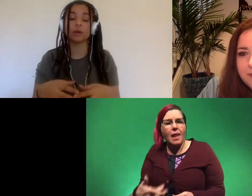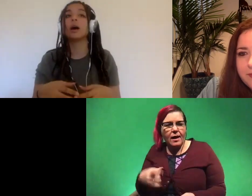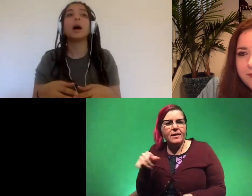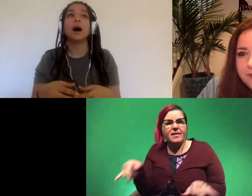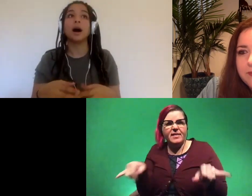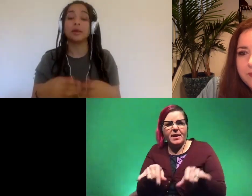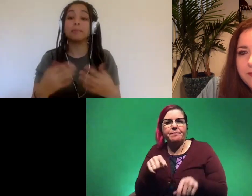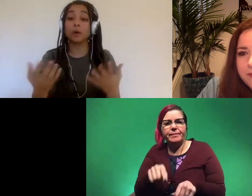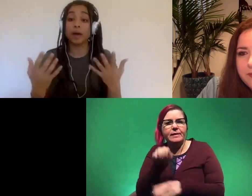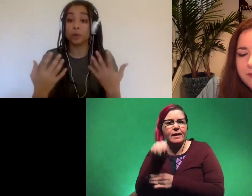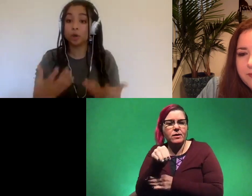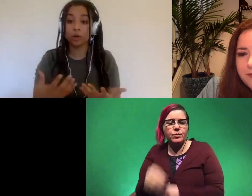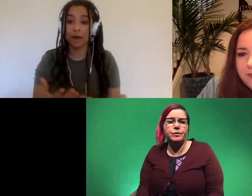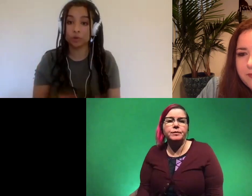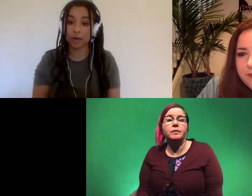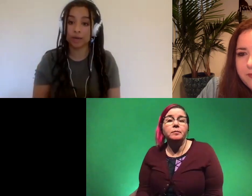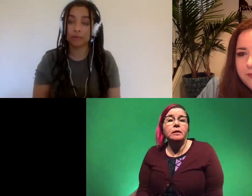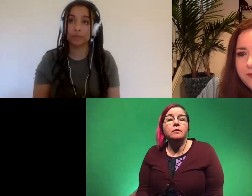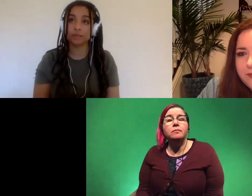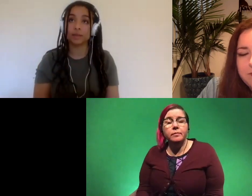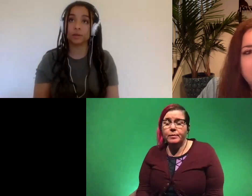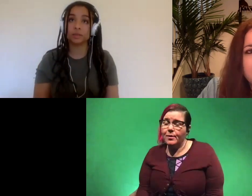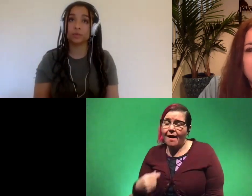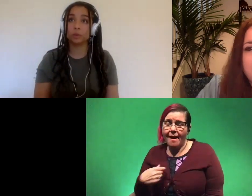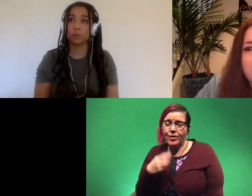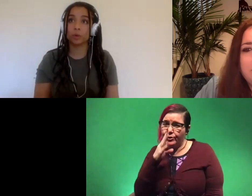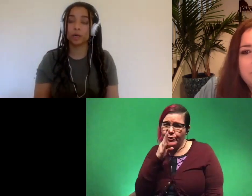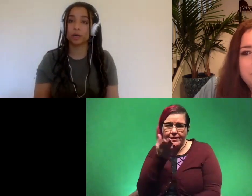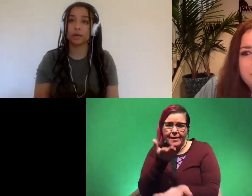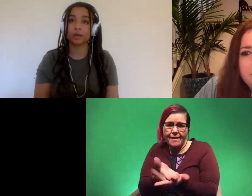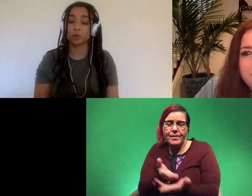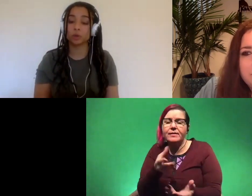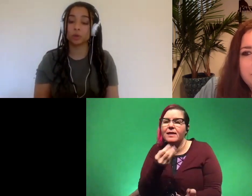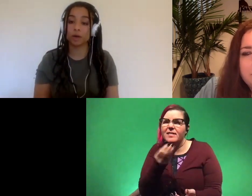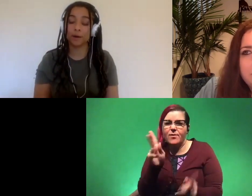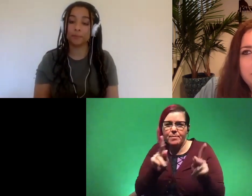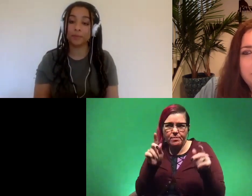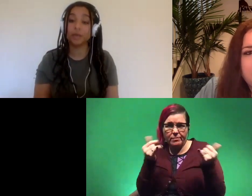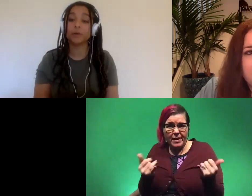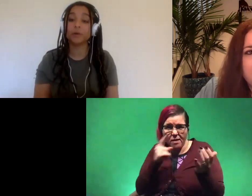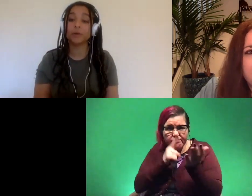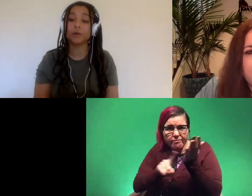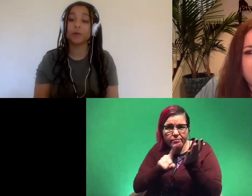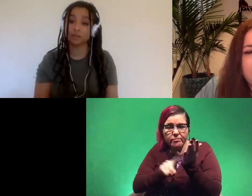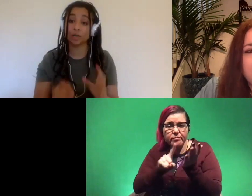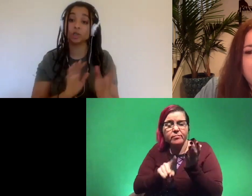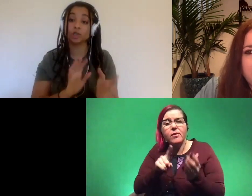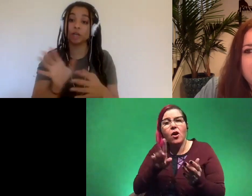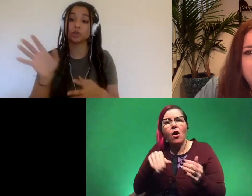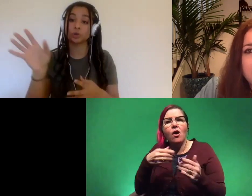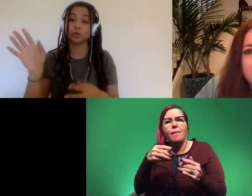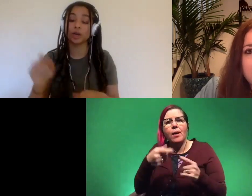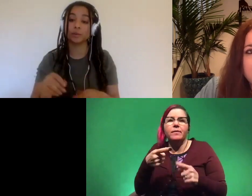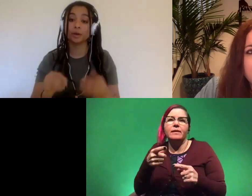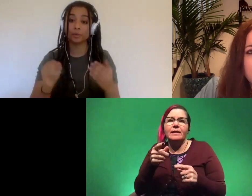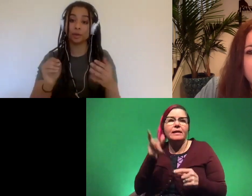same thing uh but yeah we totally have direct evidence and there are several people working on dinosaur um hearing evolution because